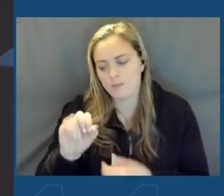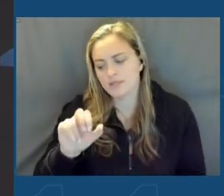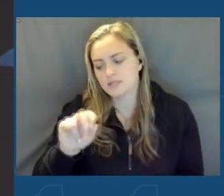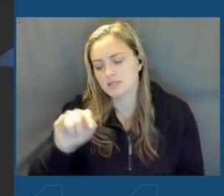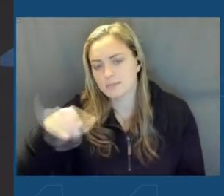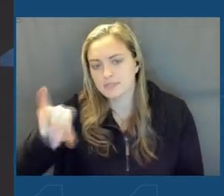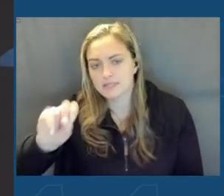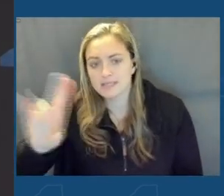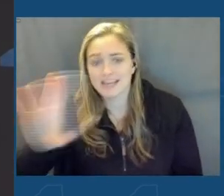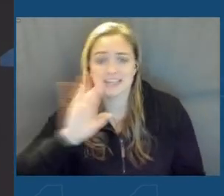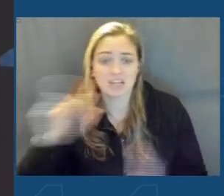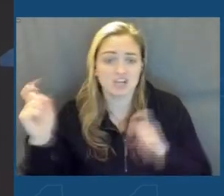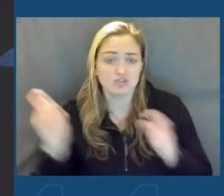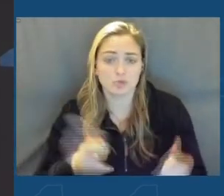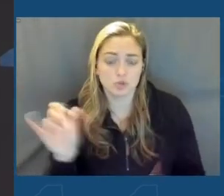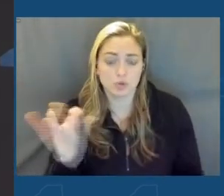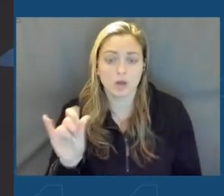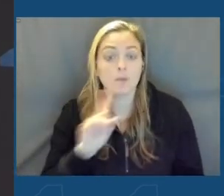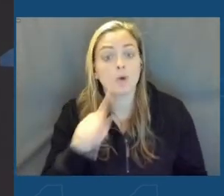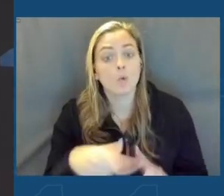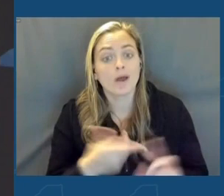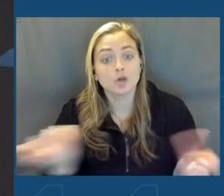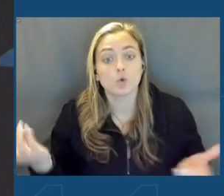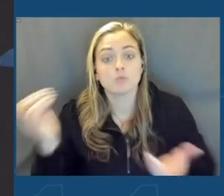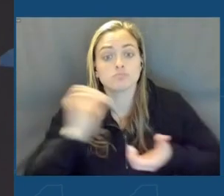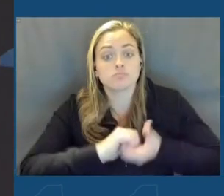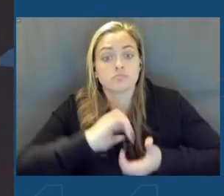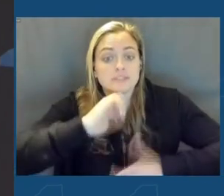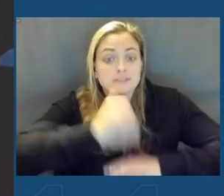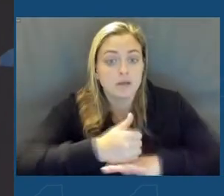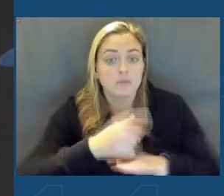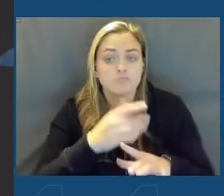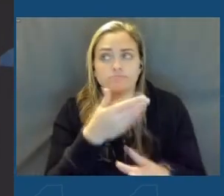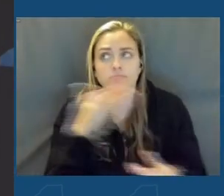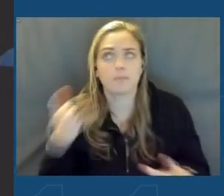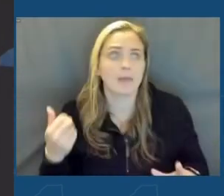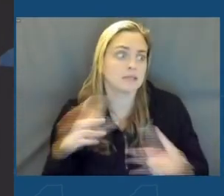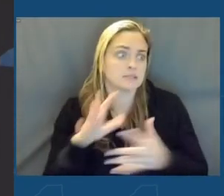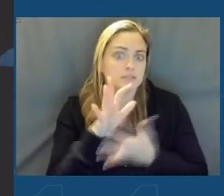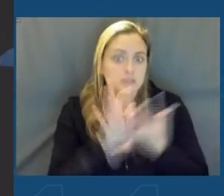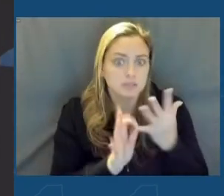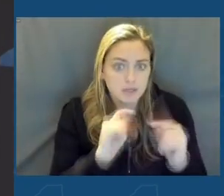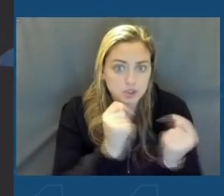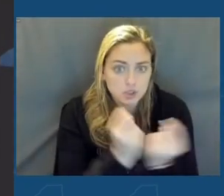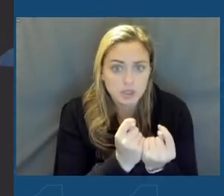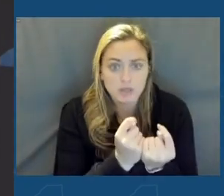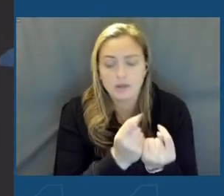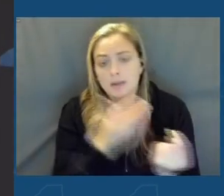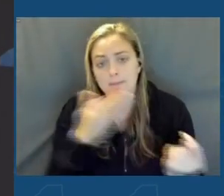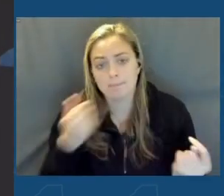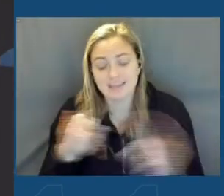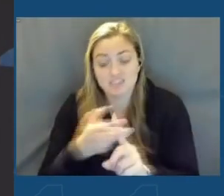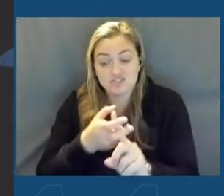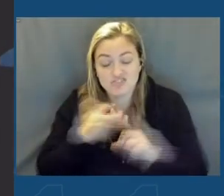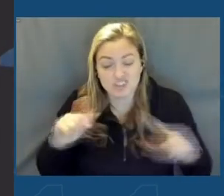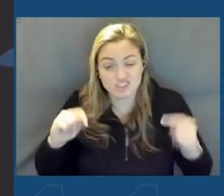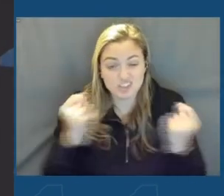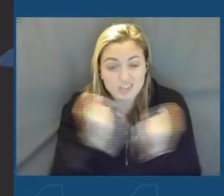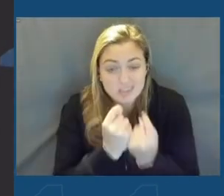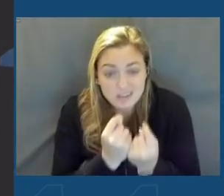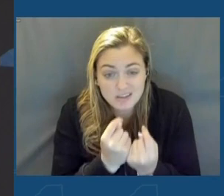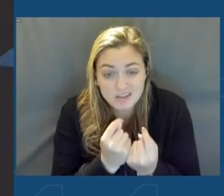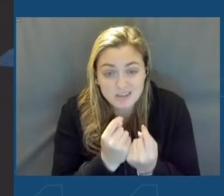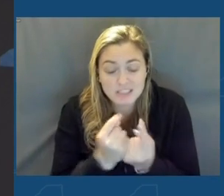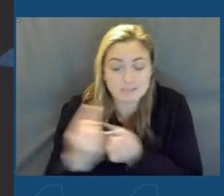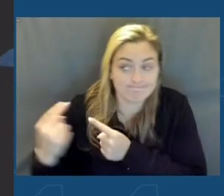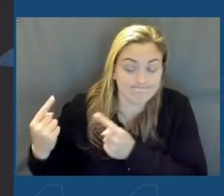contributions there. But when you put together the greatest site selection team and the greatest site attraction team that